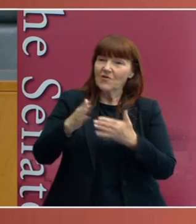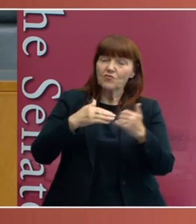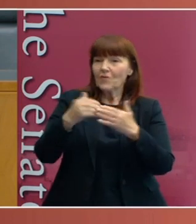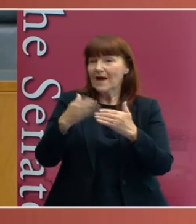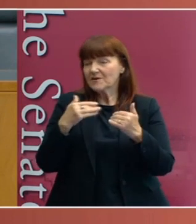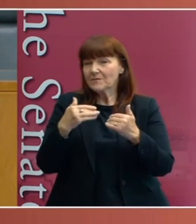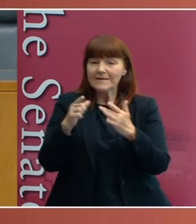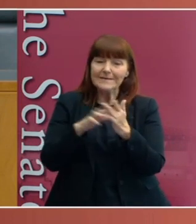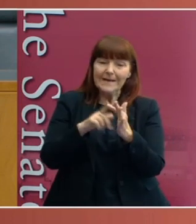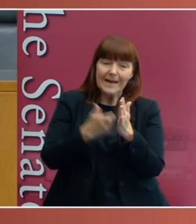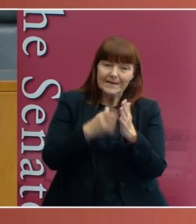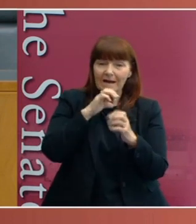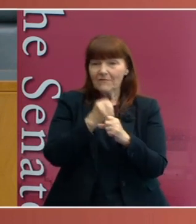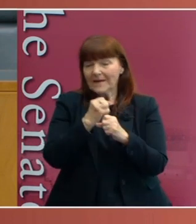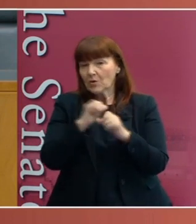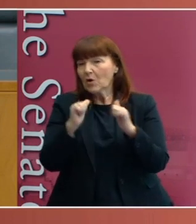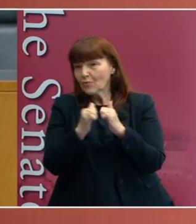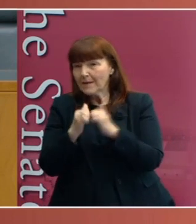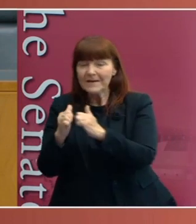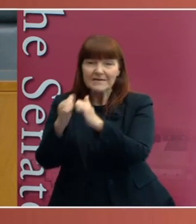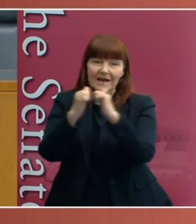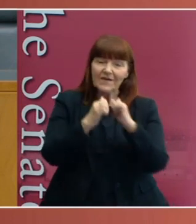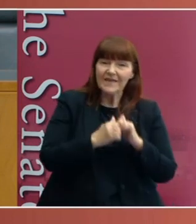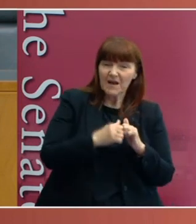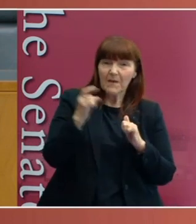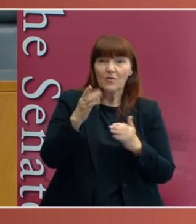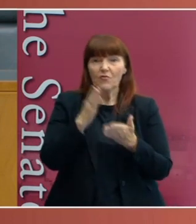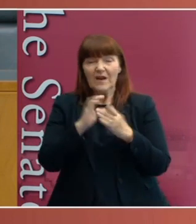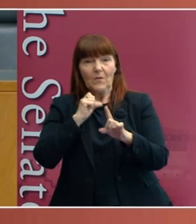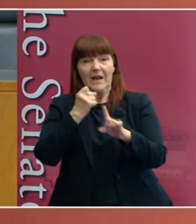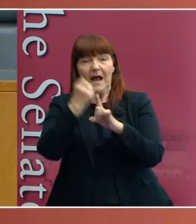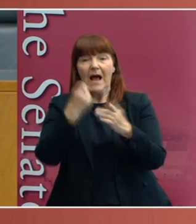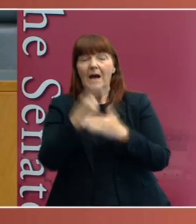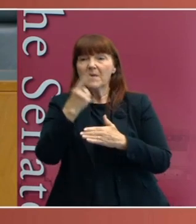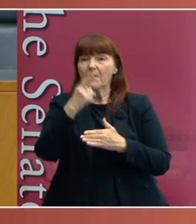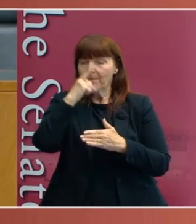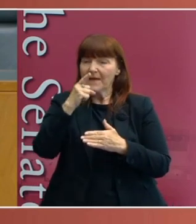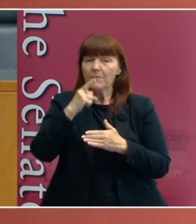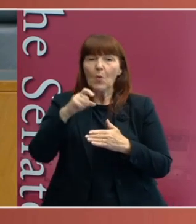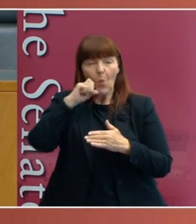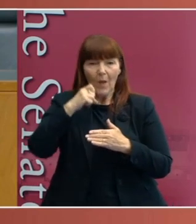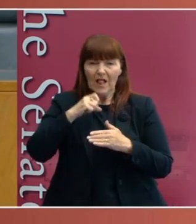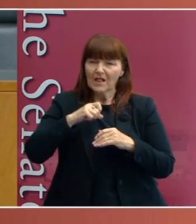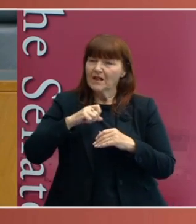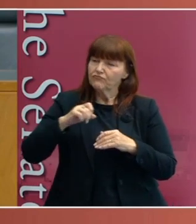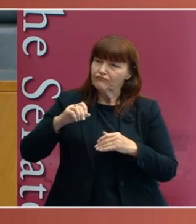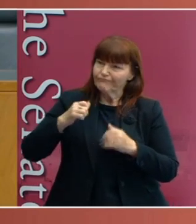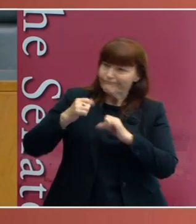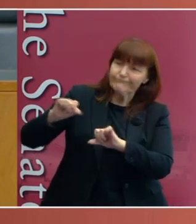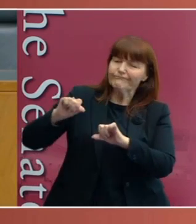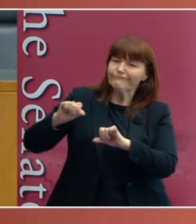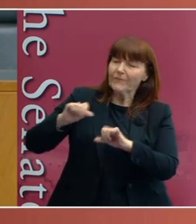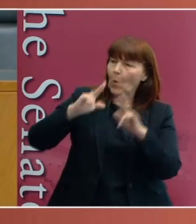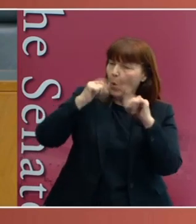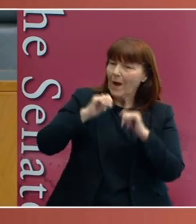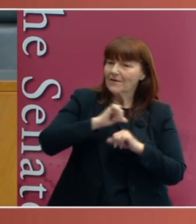and intergovernmental agreements, et cetera, in advance in the world. But when the crisis strikes, people will do their best to act in the interests of the